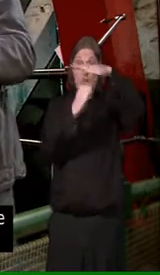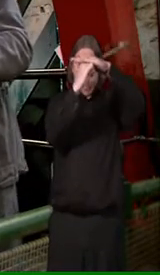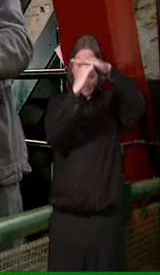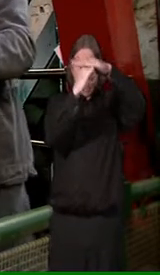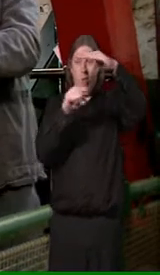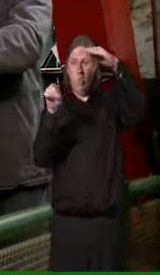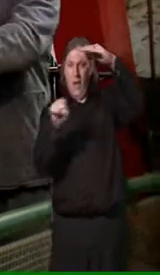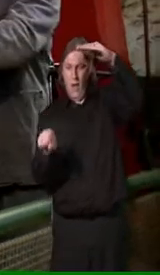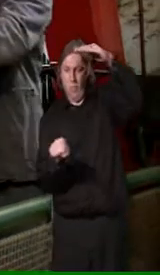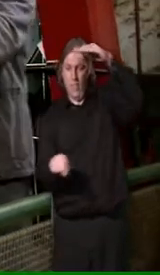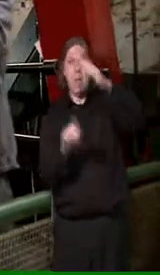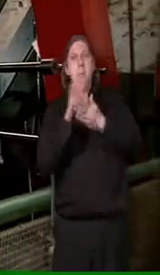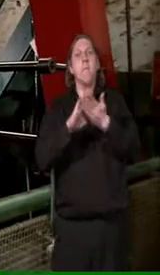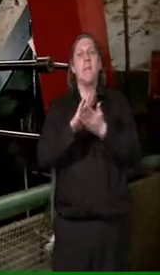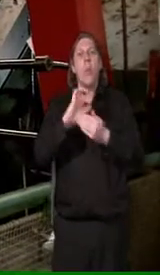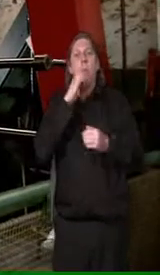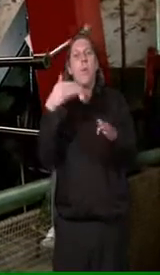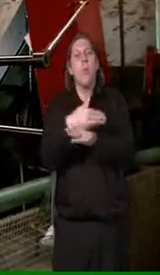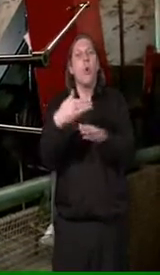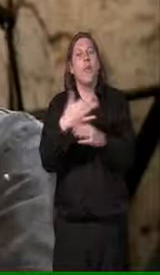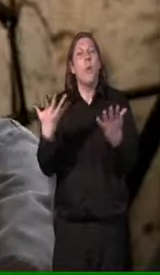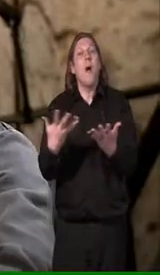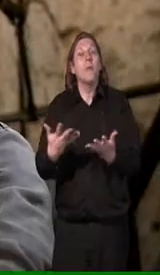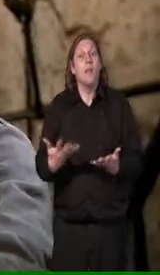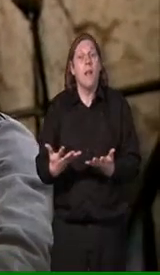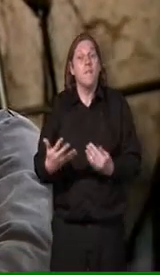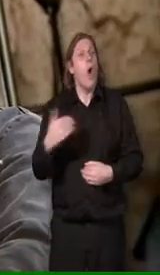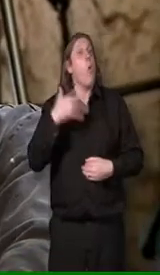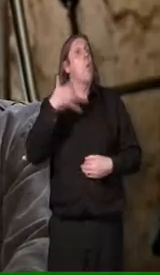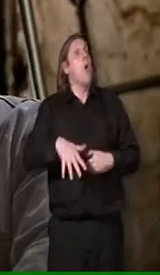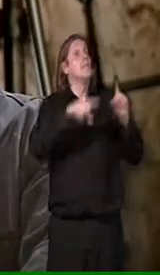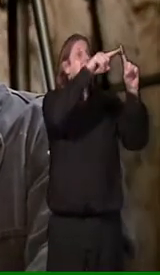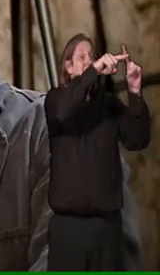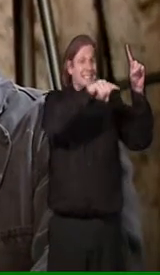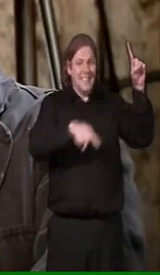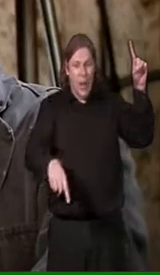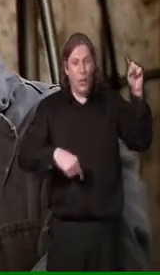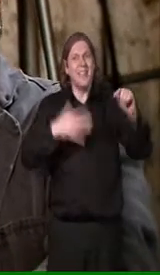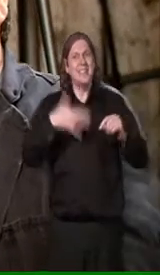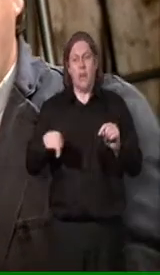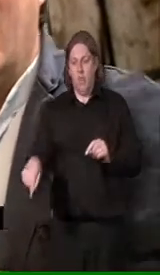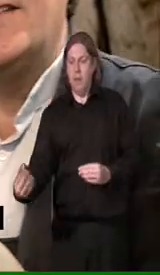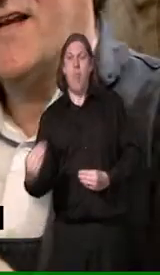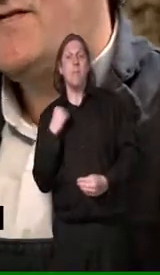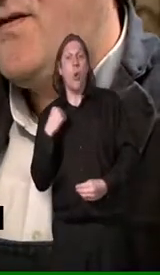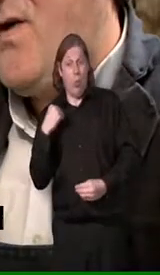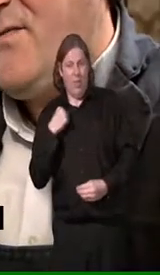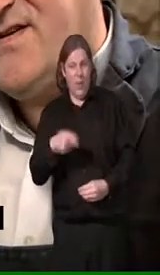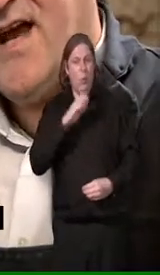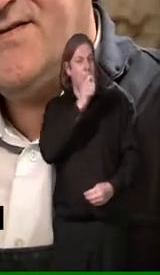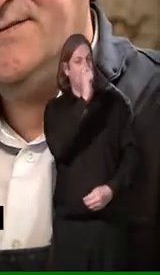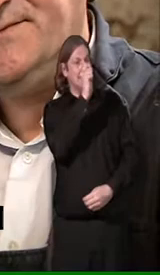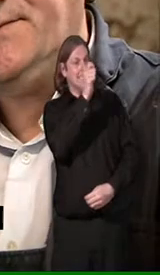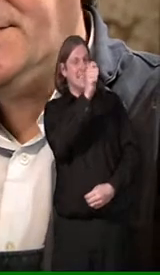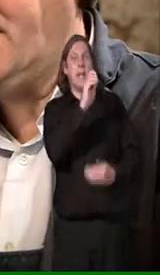seams. And to move a cage, you need a signal. I get signals from the top of the shaft and I get signals from the bottom